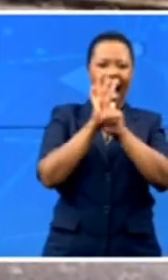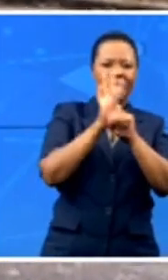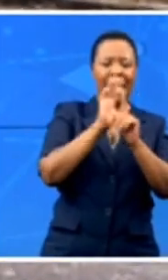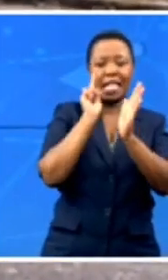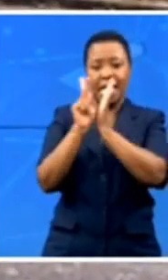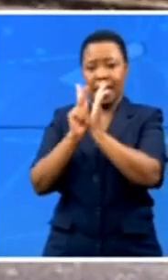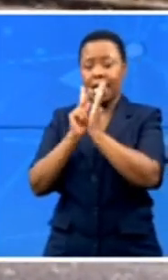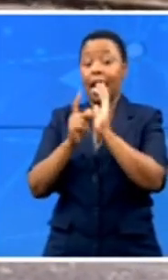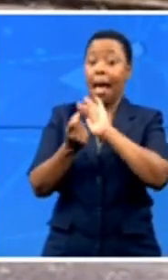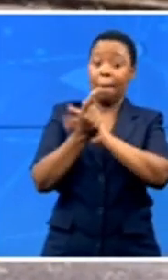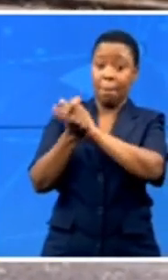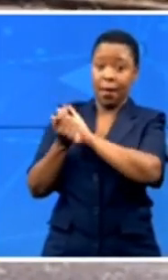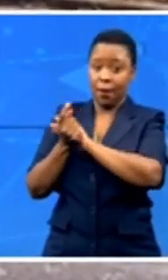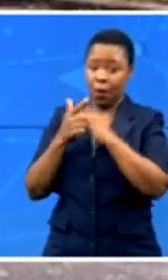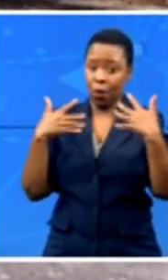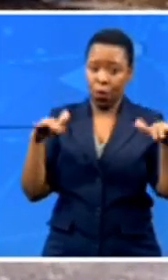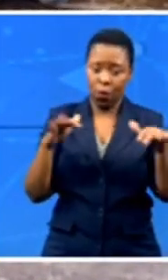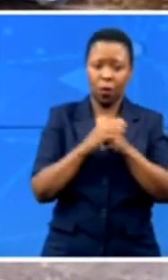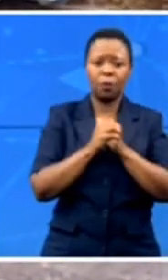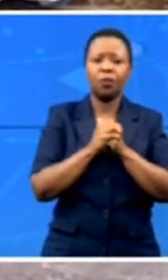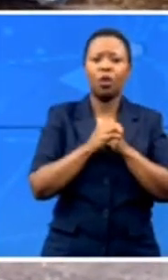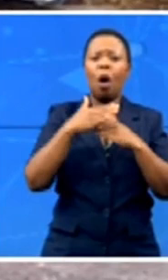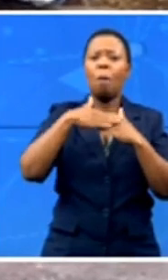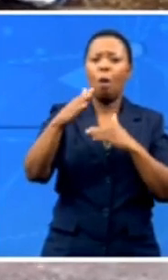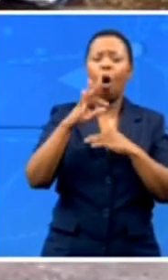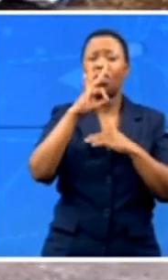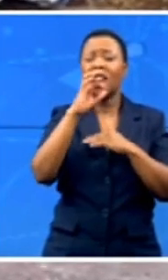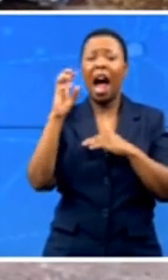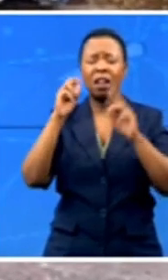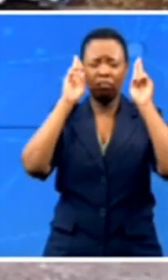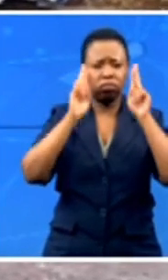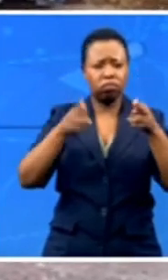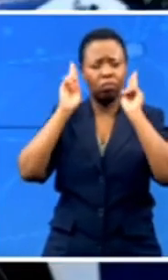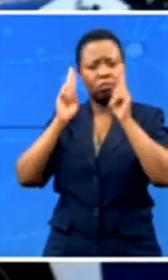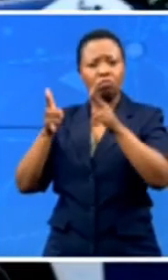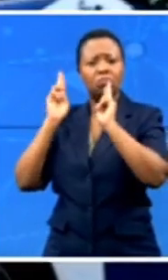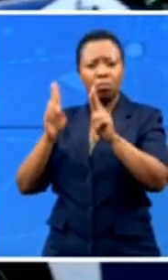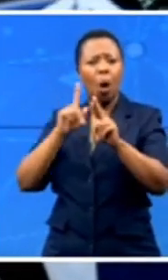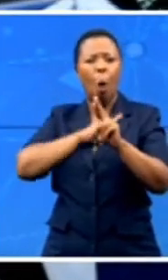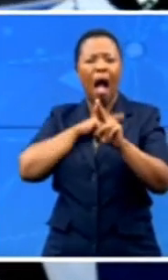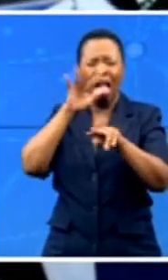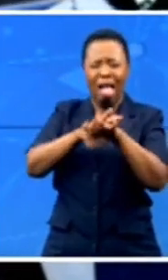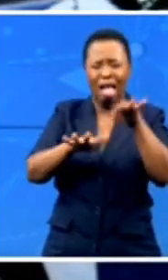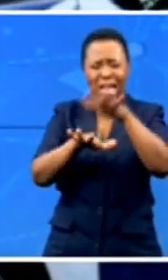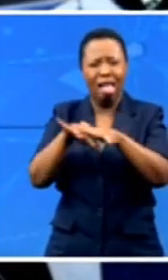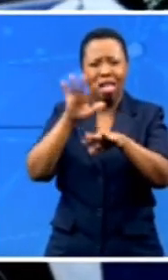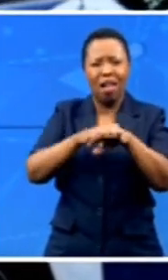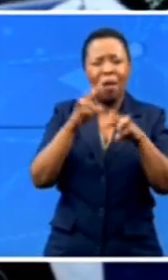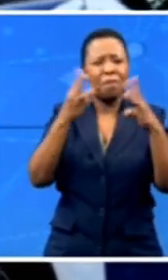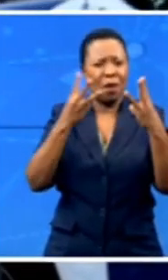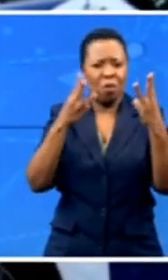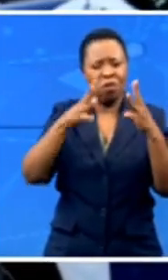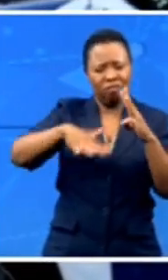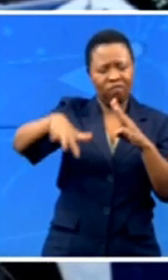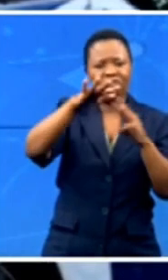majority of the more than 300 fatalities were attributed to stampedes during the looting sprees. Both the Durban and Richards Bay ports